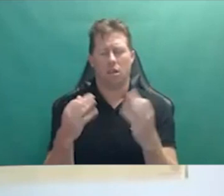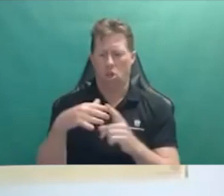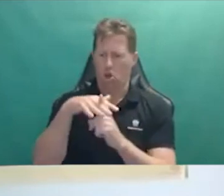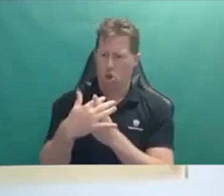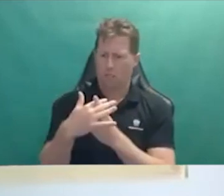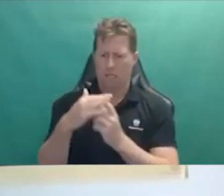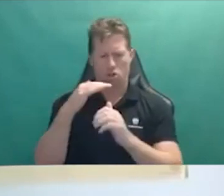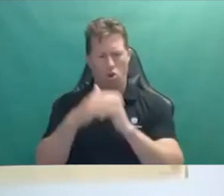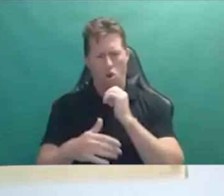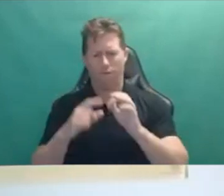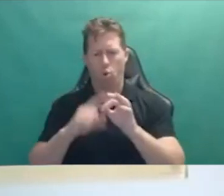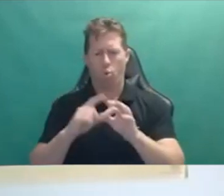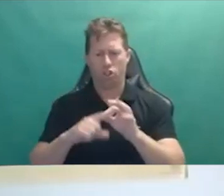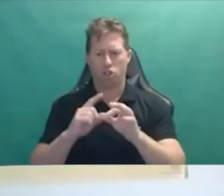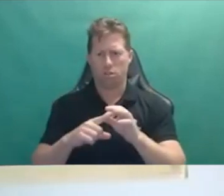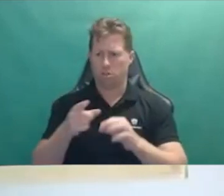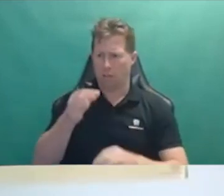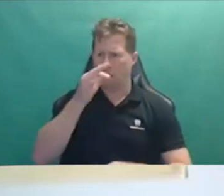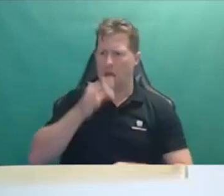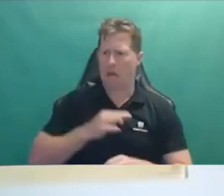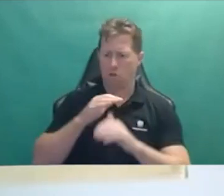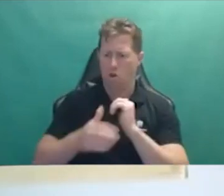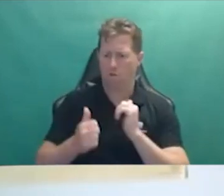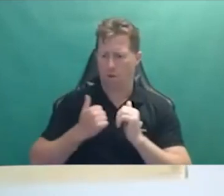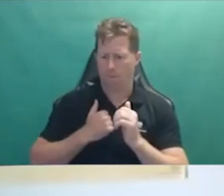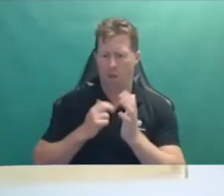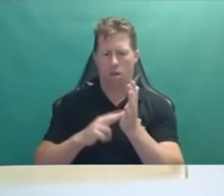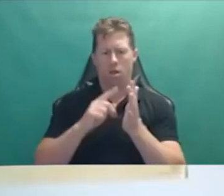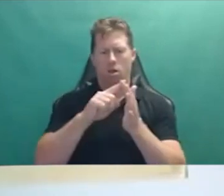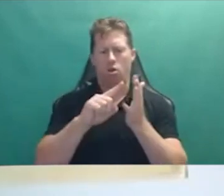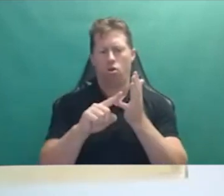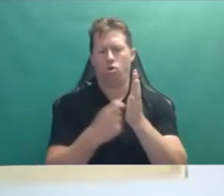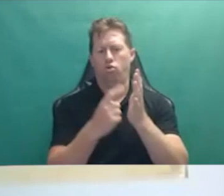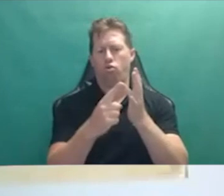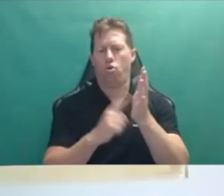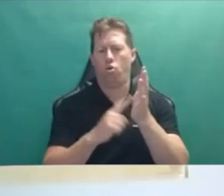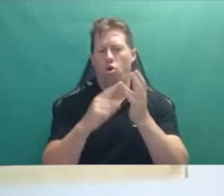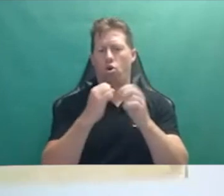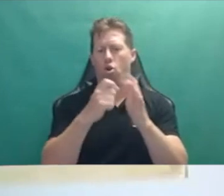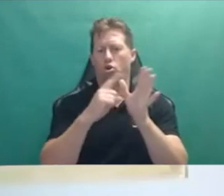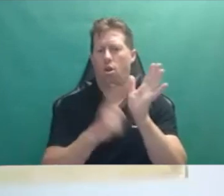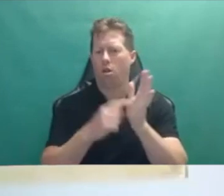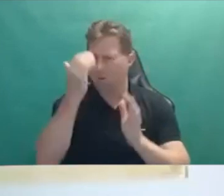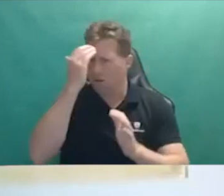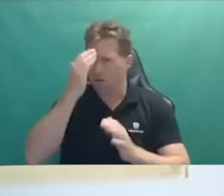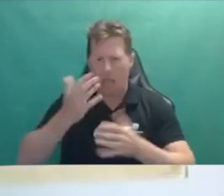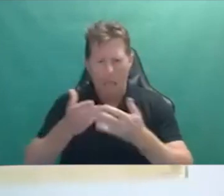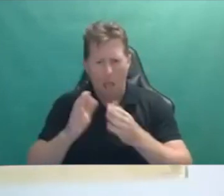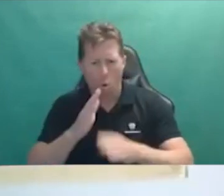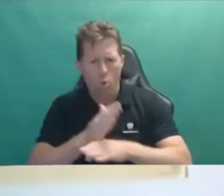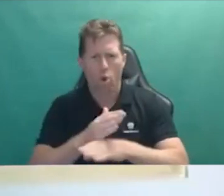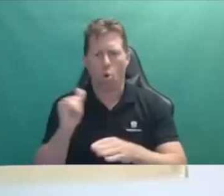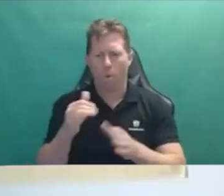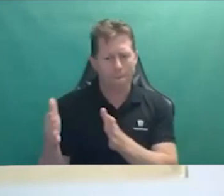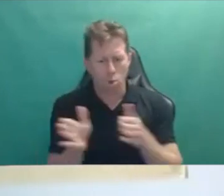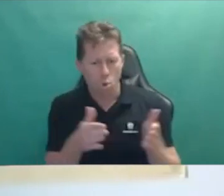questions is to ask you about your neurological function or the context around this is about your mobility or how you handle